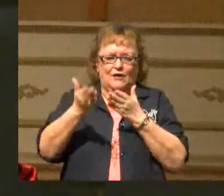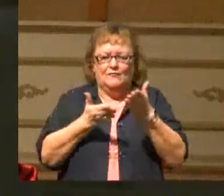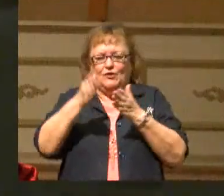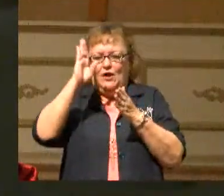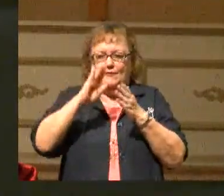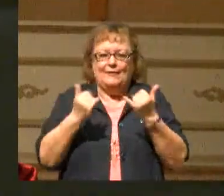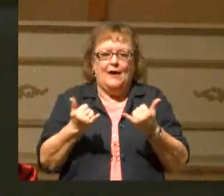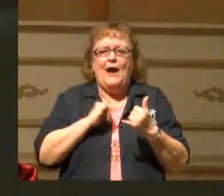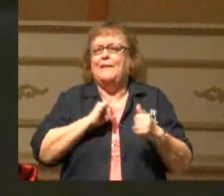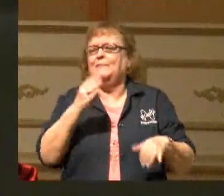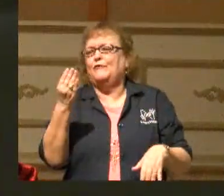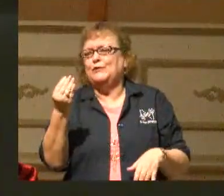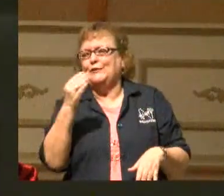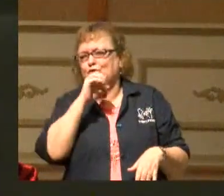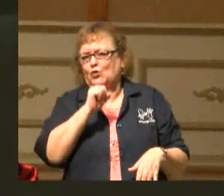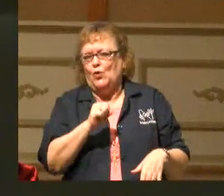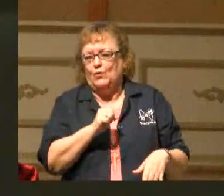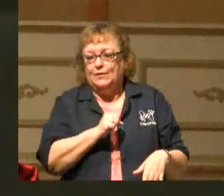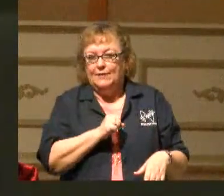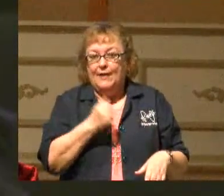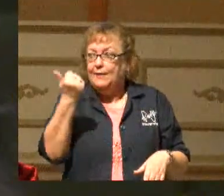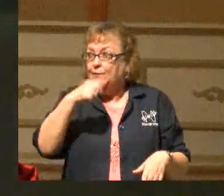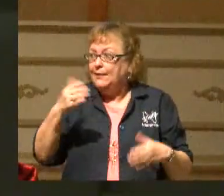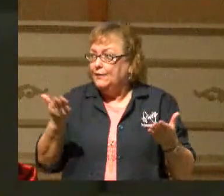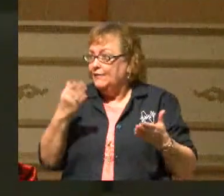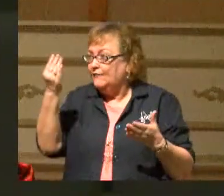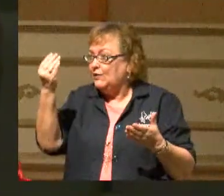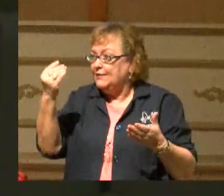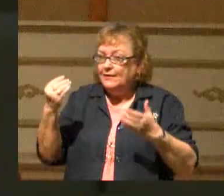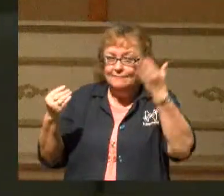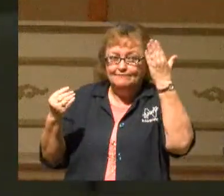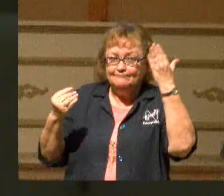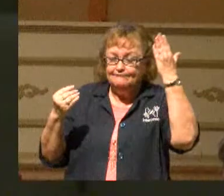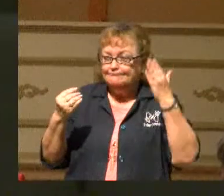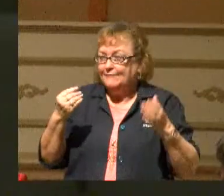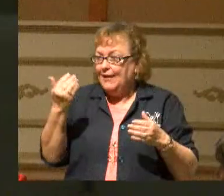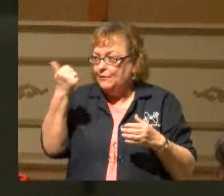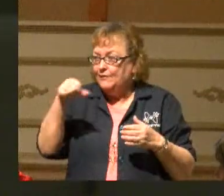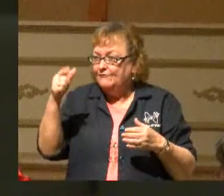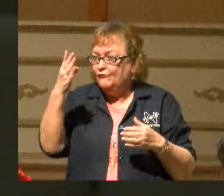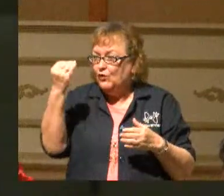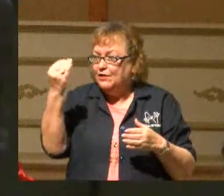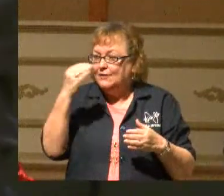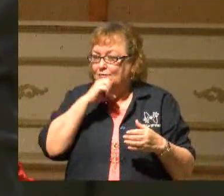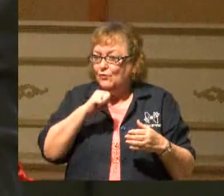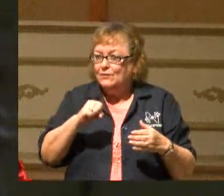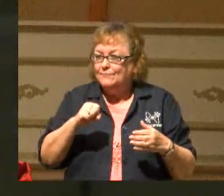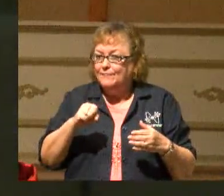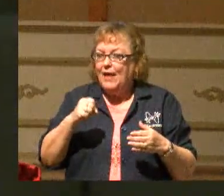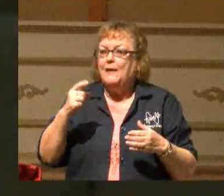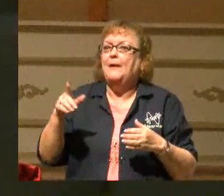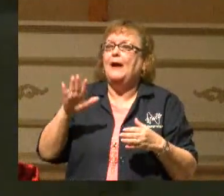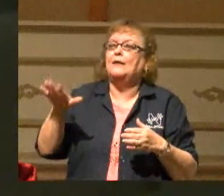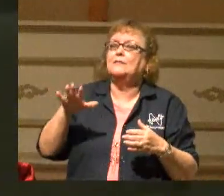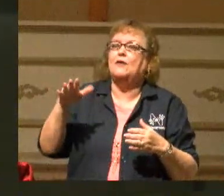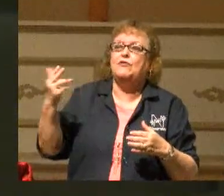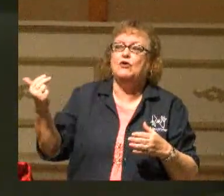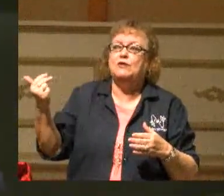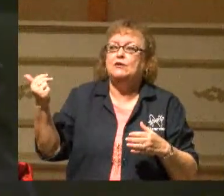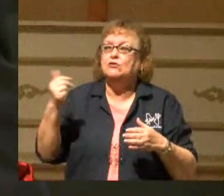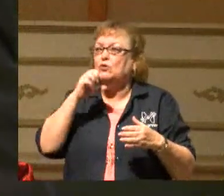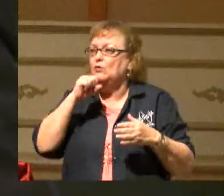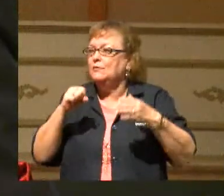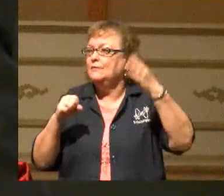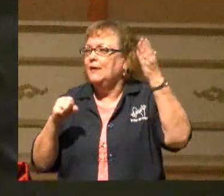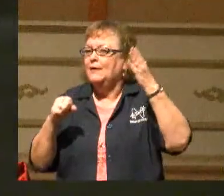I'm 14 years old. Anybody in here 14 years old? Anybody at all? Anybody at all 14 years old? How about 13 years